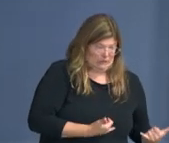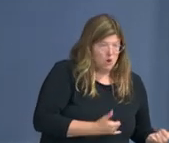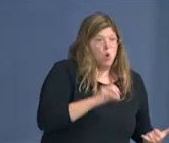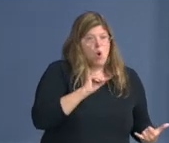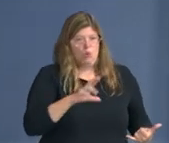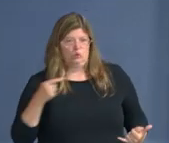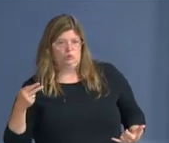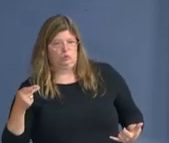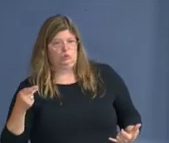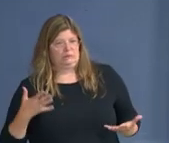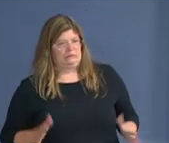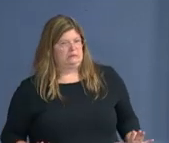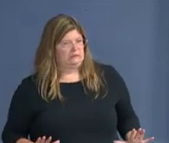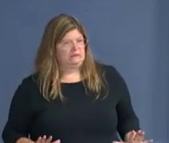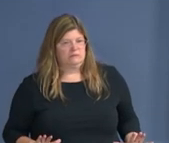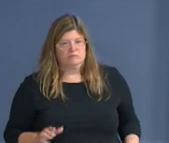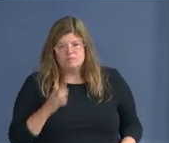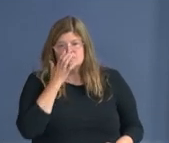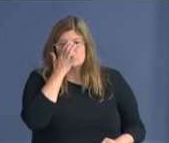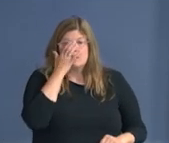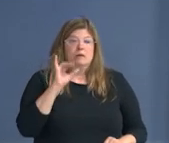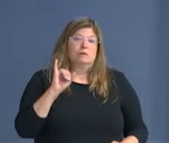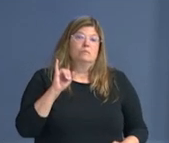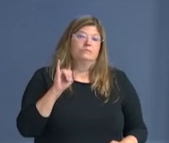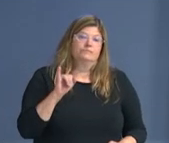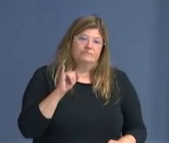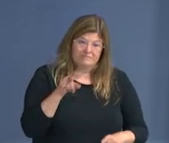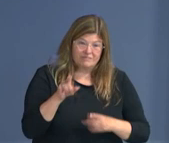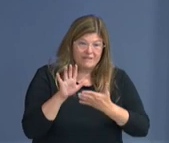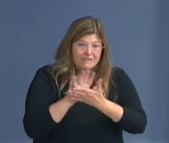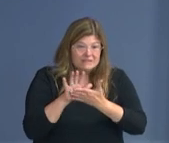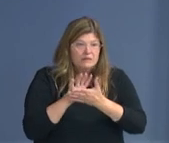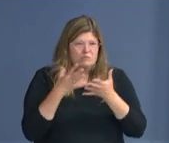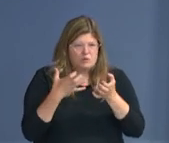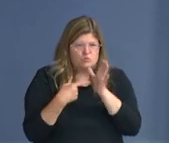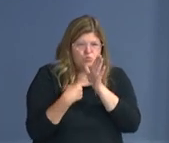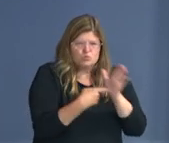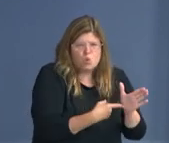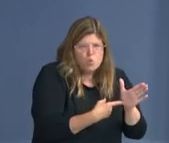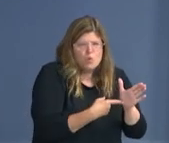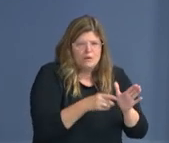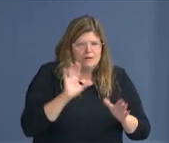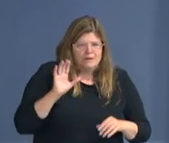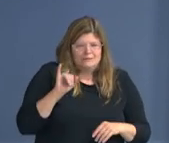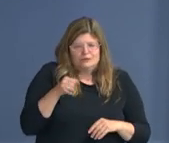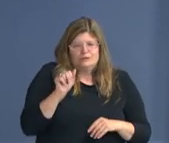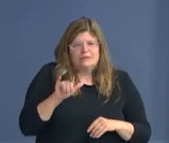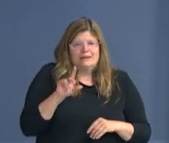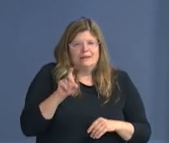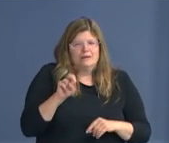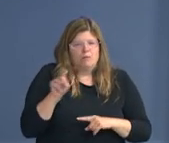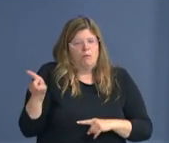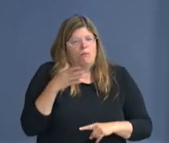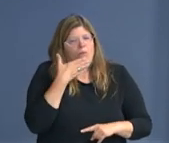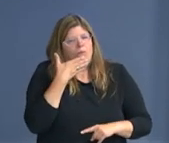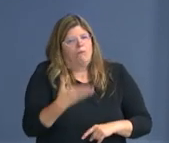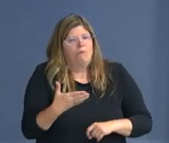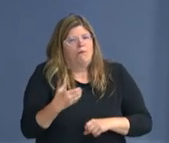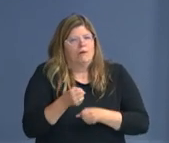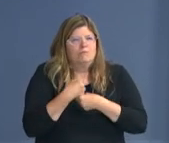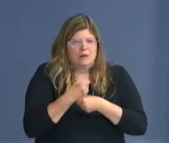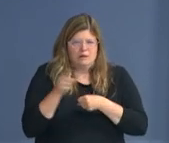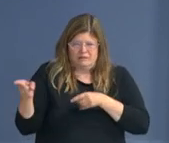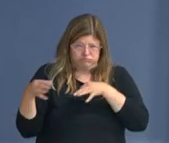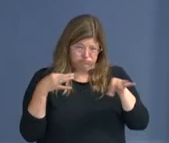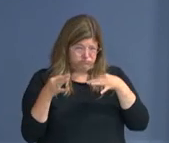Jayden's video, I want to reiterate that there are very simple steps that everyone can take to protect yourself,